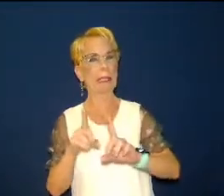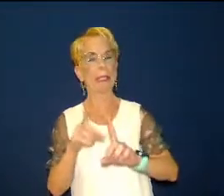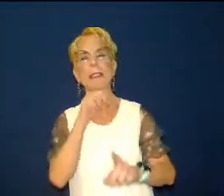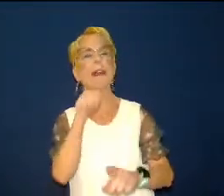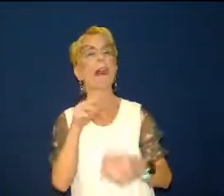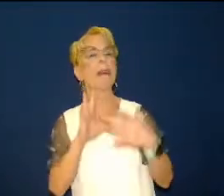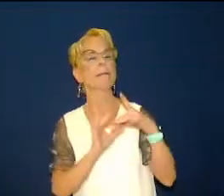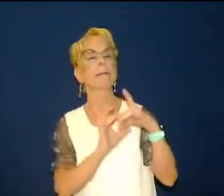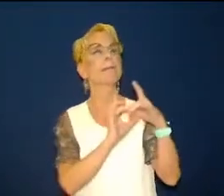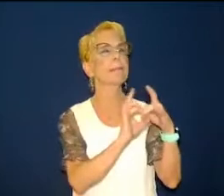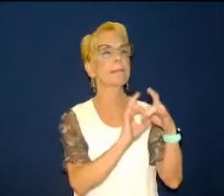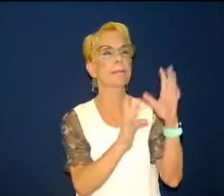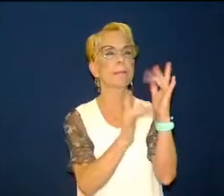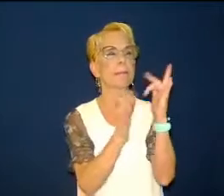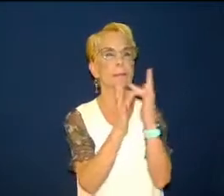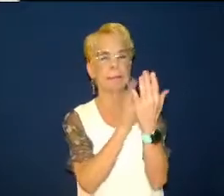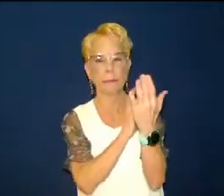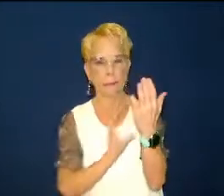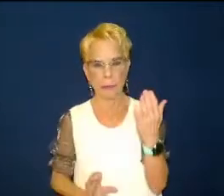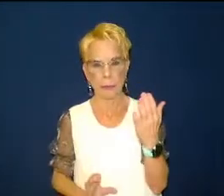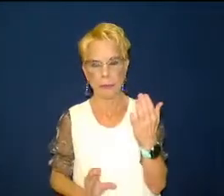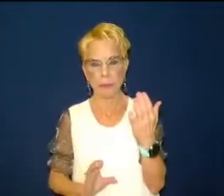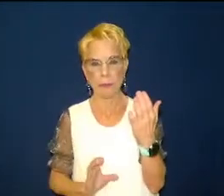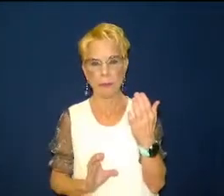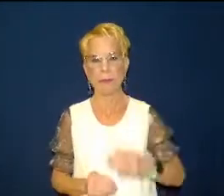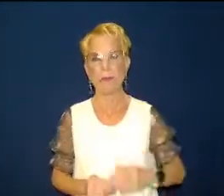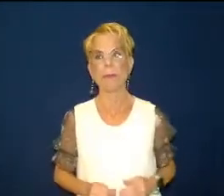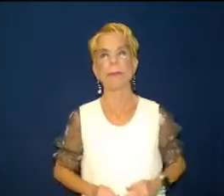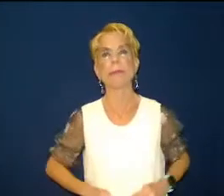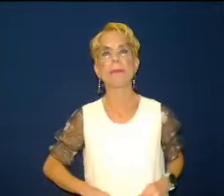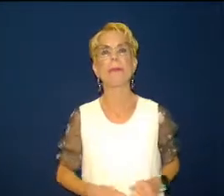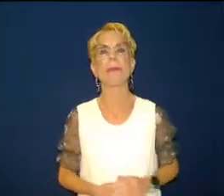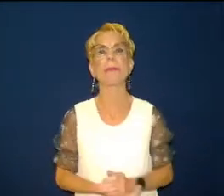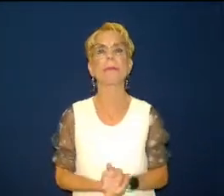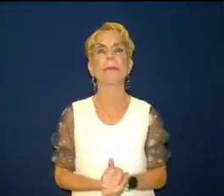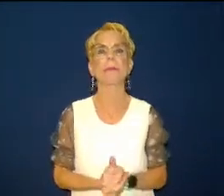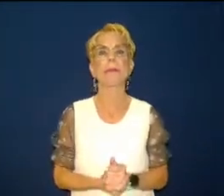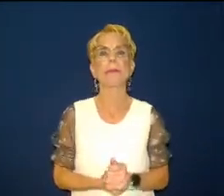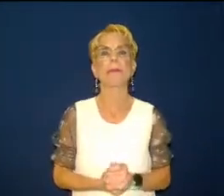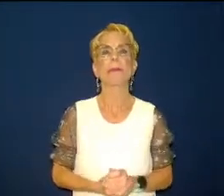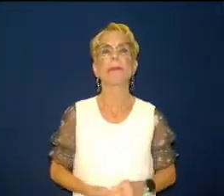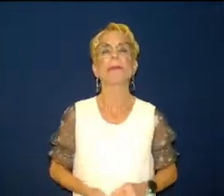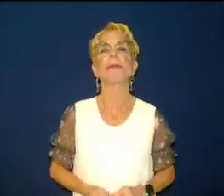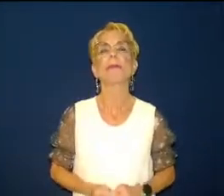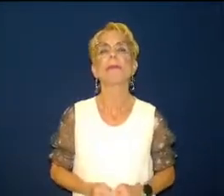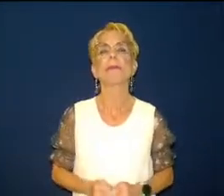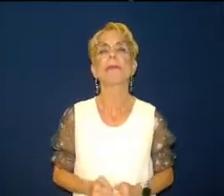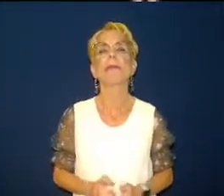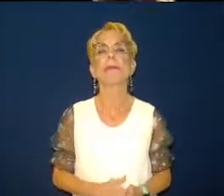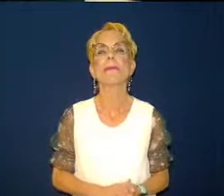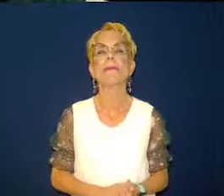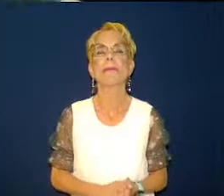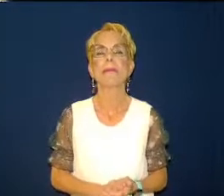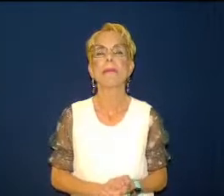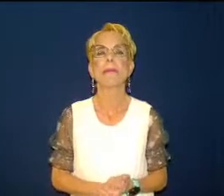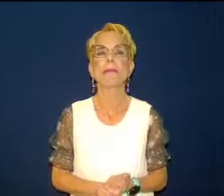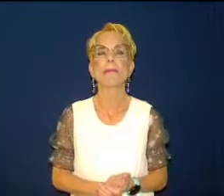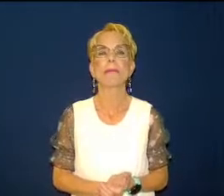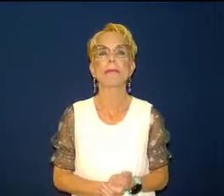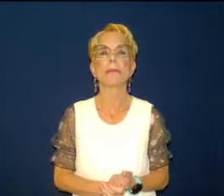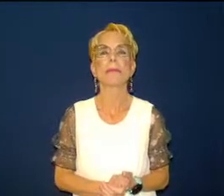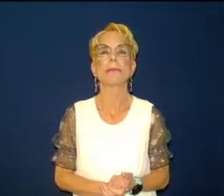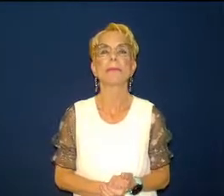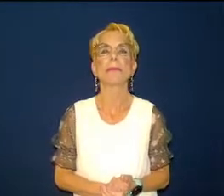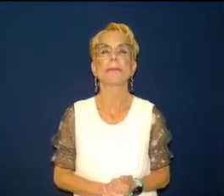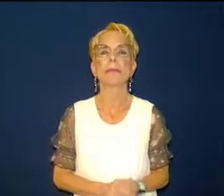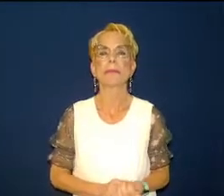and at the same time they probably would not recognize the move of the holy spirit if the holy spirit came and moved upon them